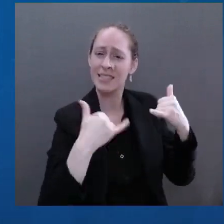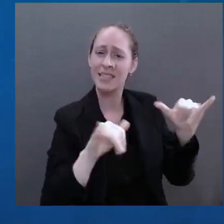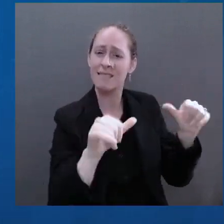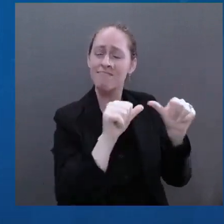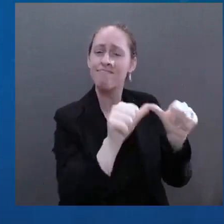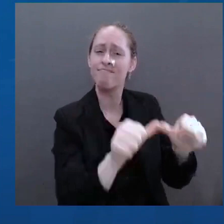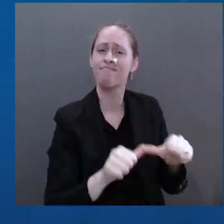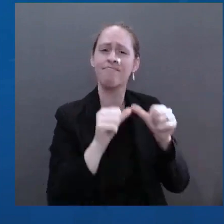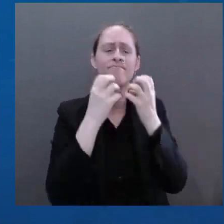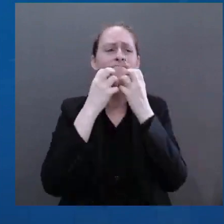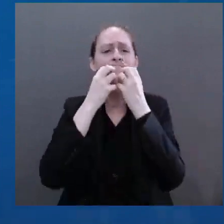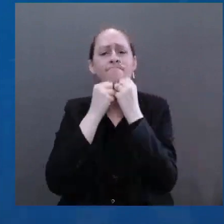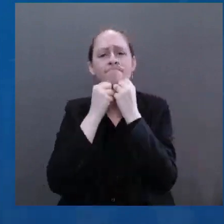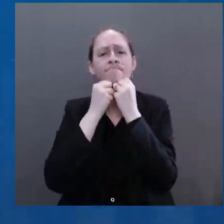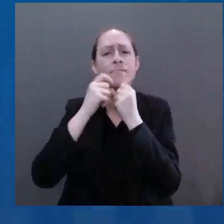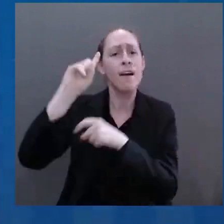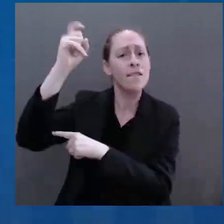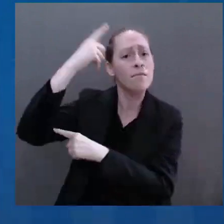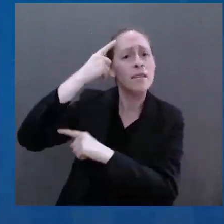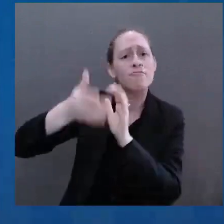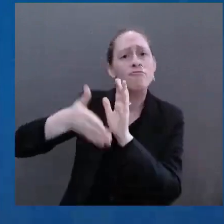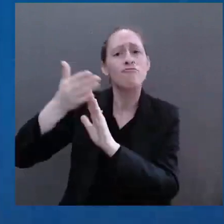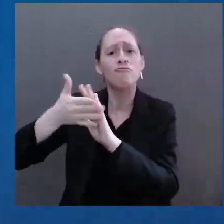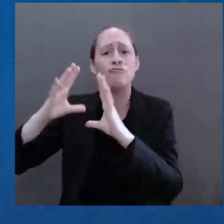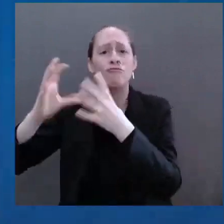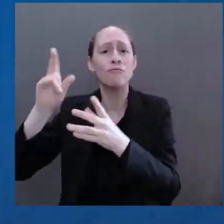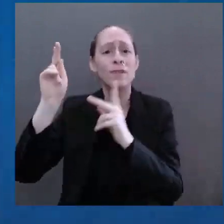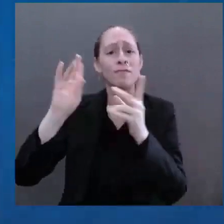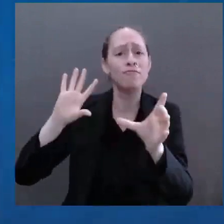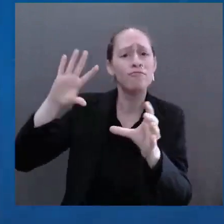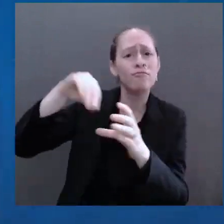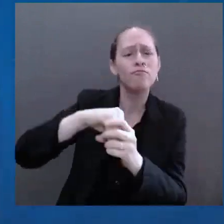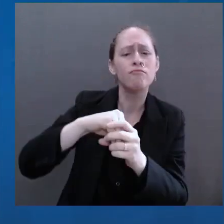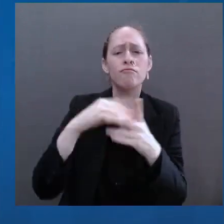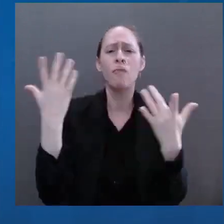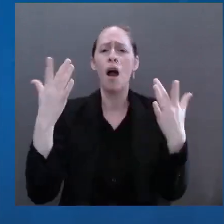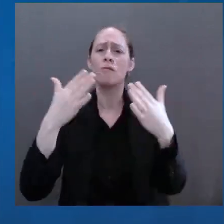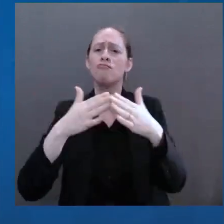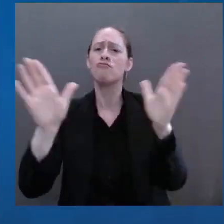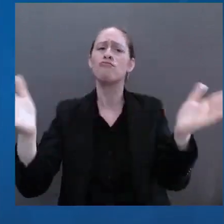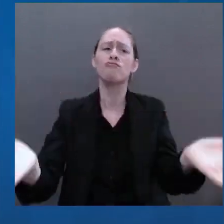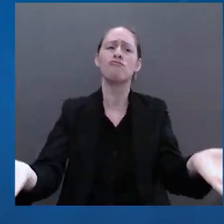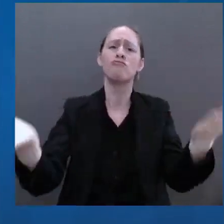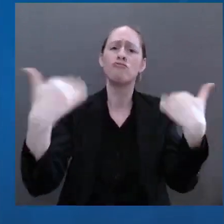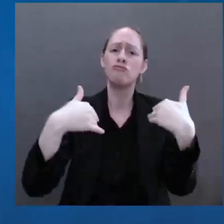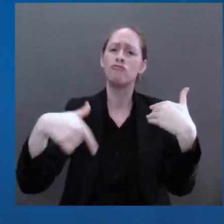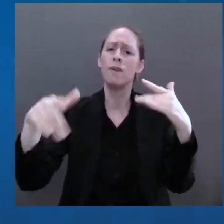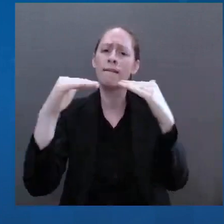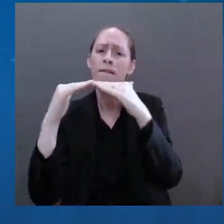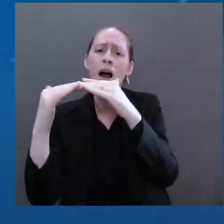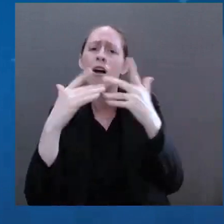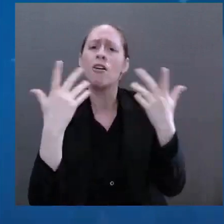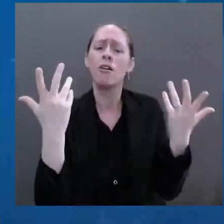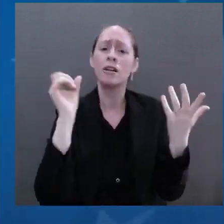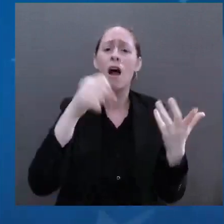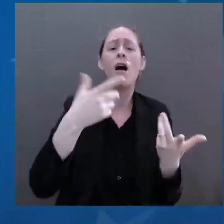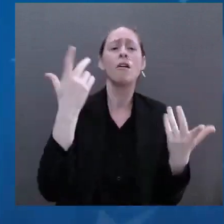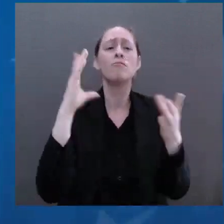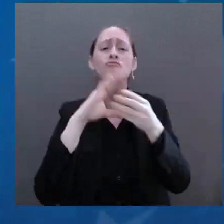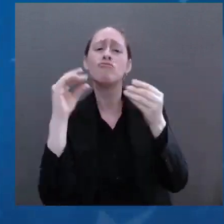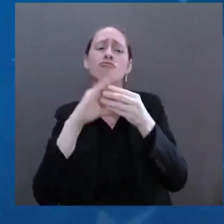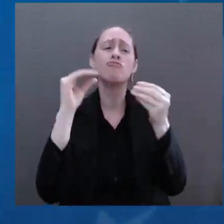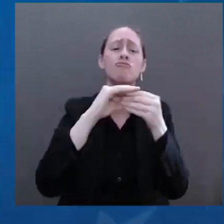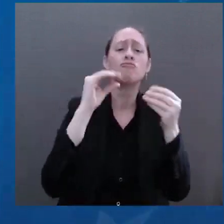elections, the freedom to speak, to write, and to assemble, the freedom to worship as one